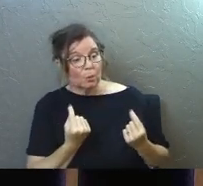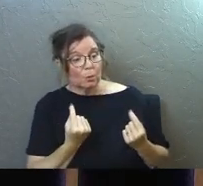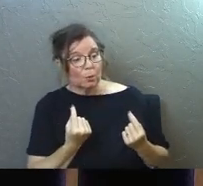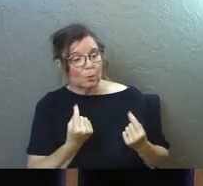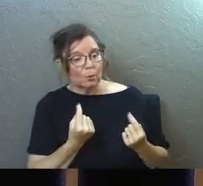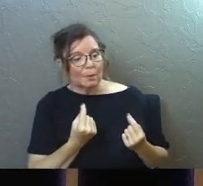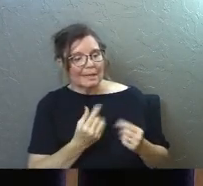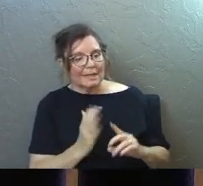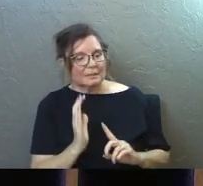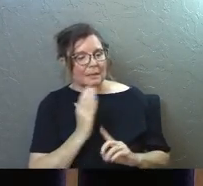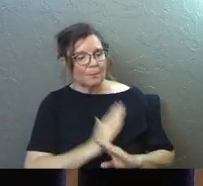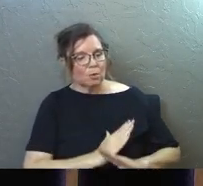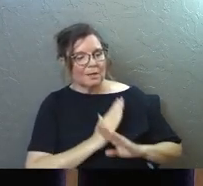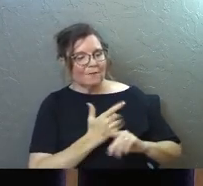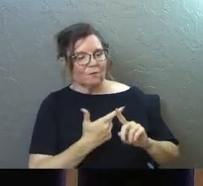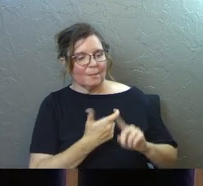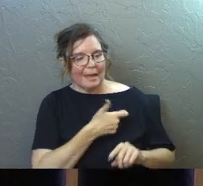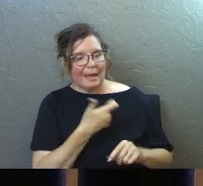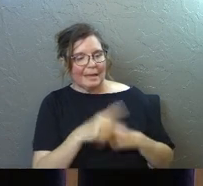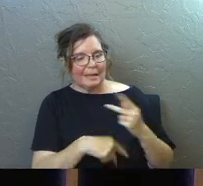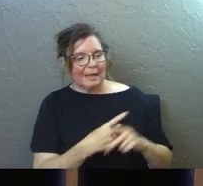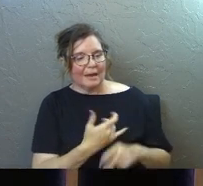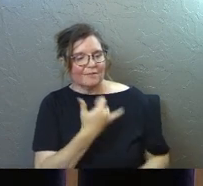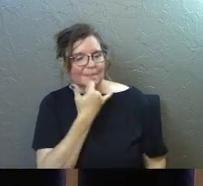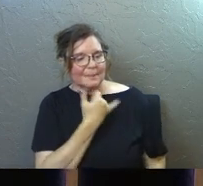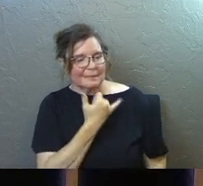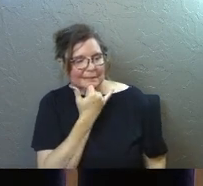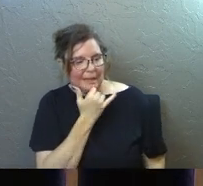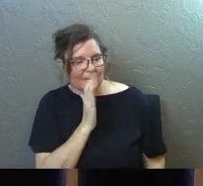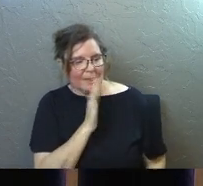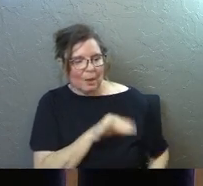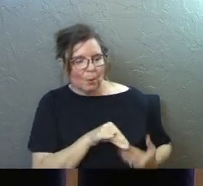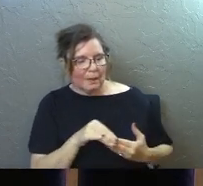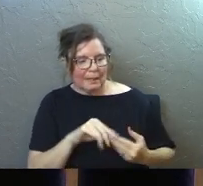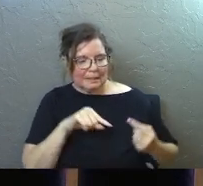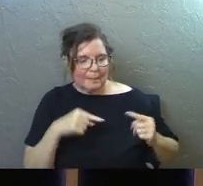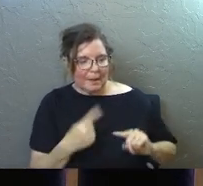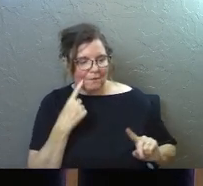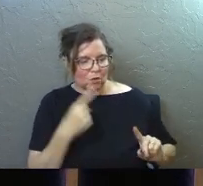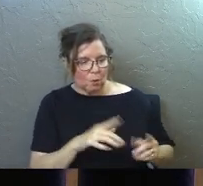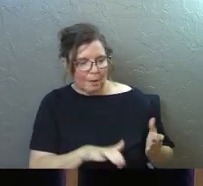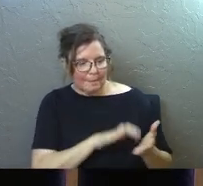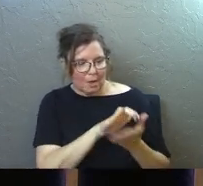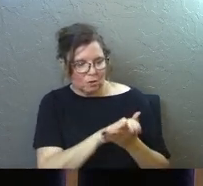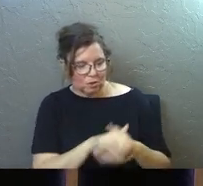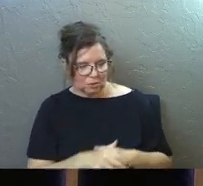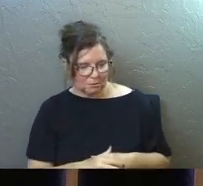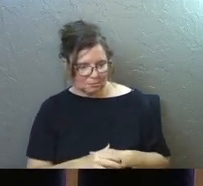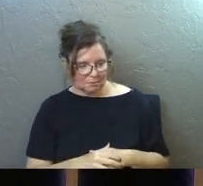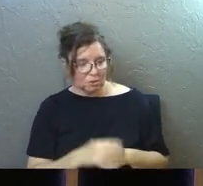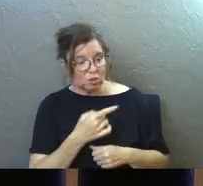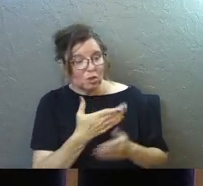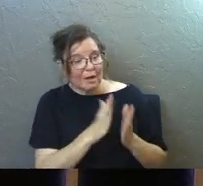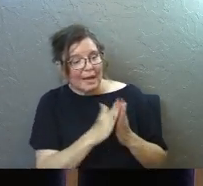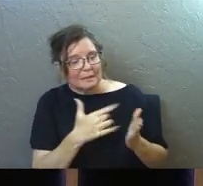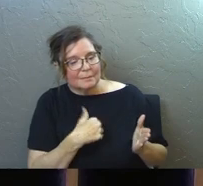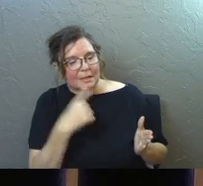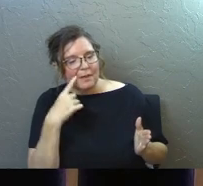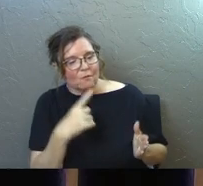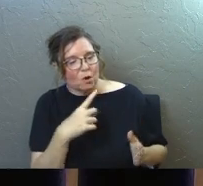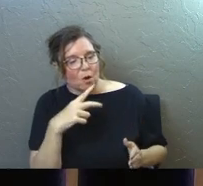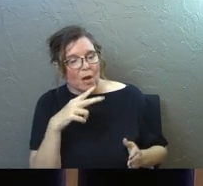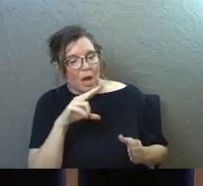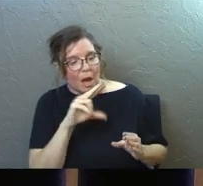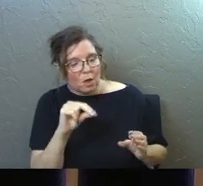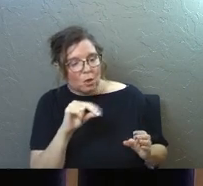is to protect you from making any kind of mistake that would lead to pain for you in marriage. You're asking me for